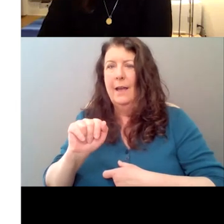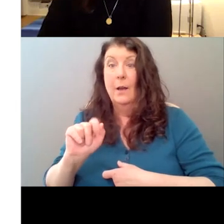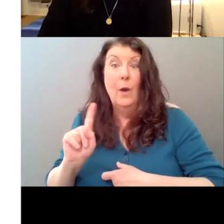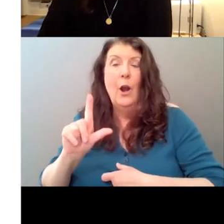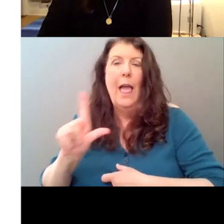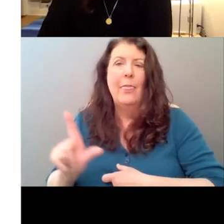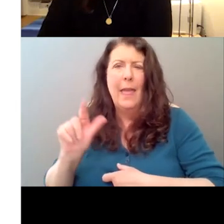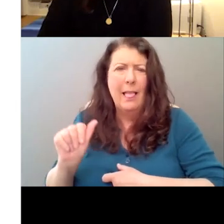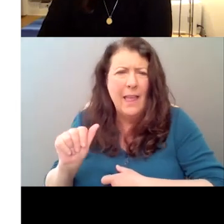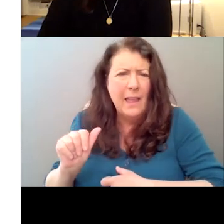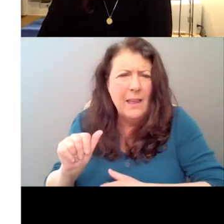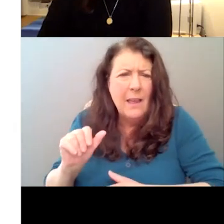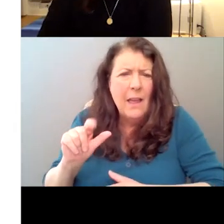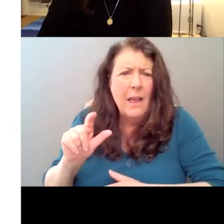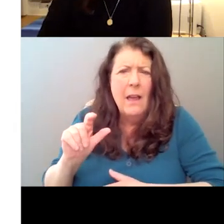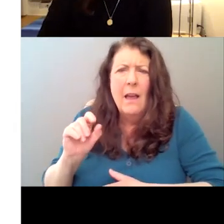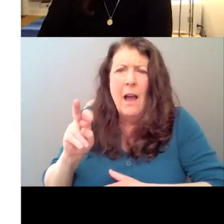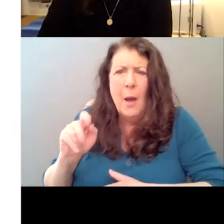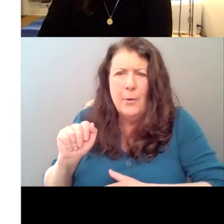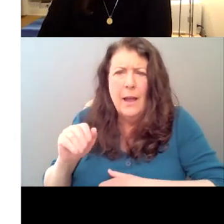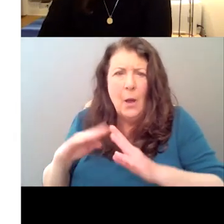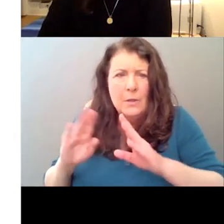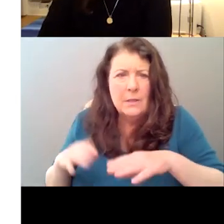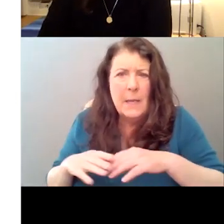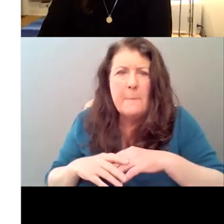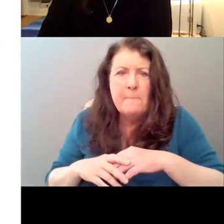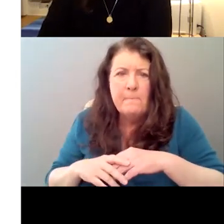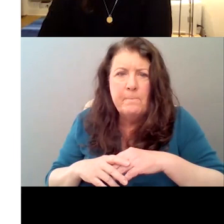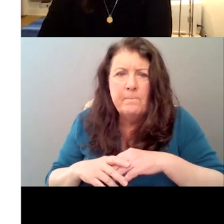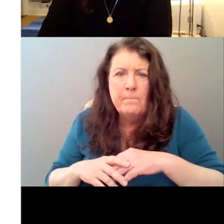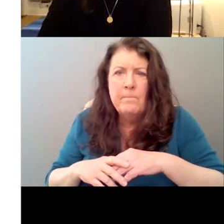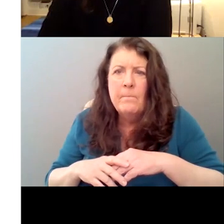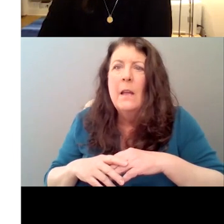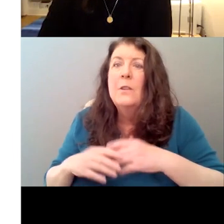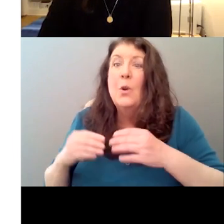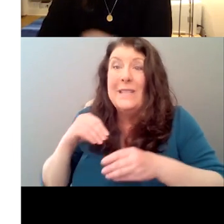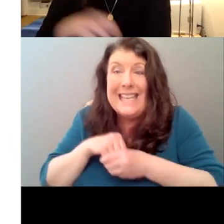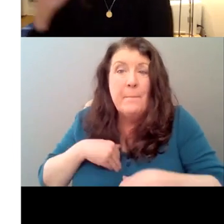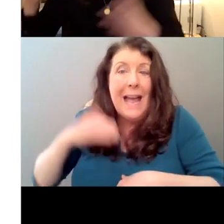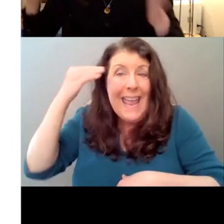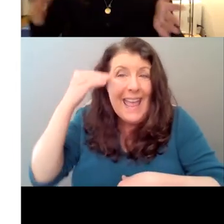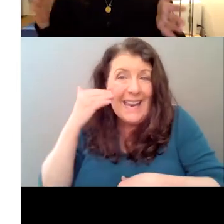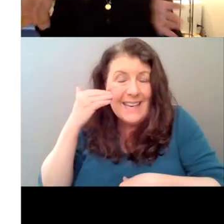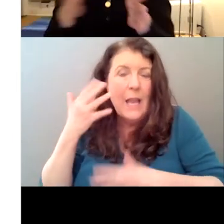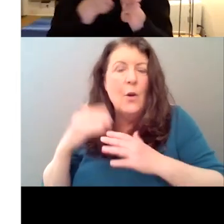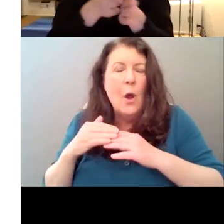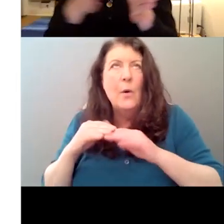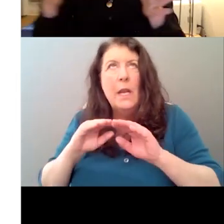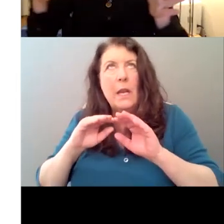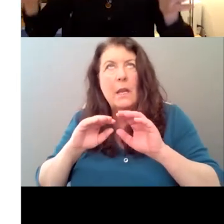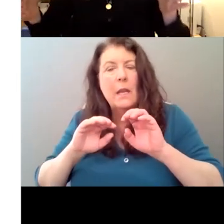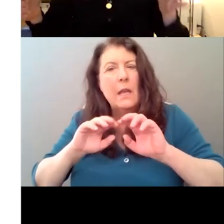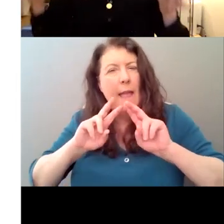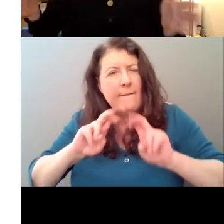and so I, I had, I had it in my head and I had, um, evaluated and made clear to myself this